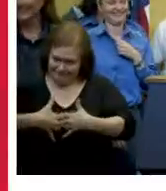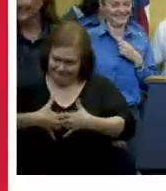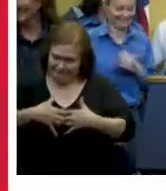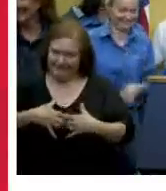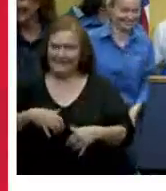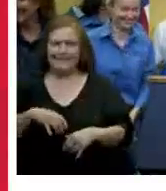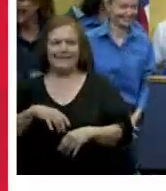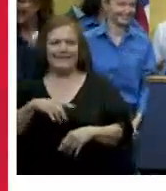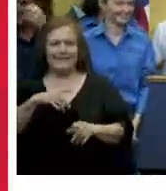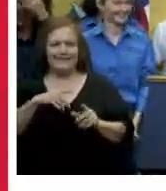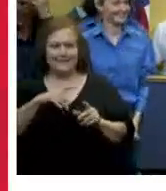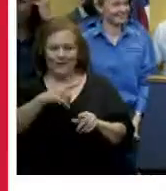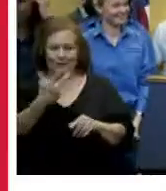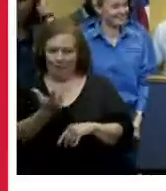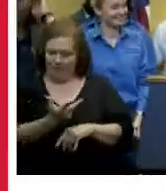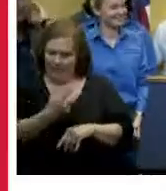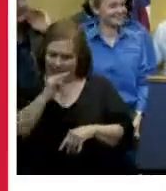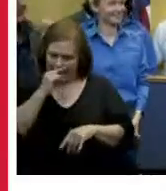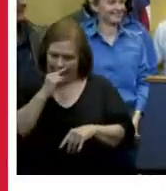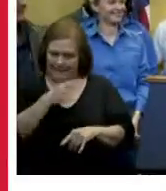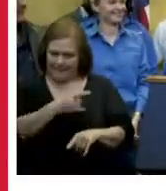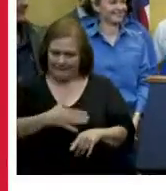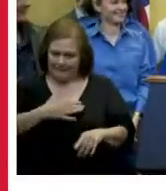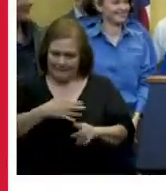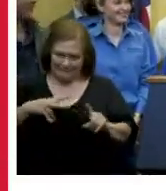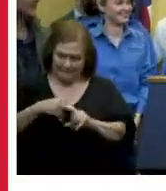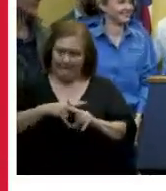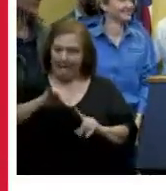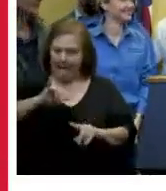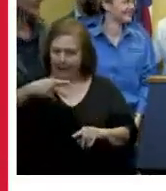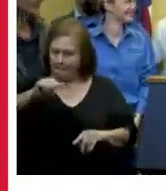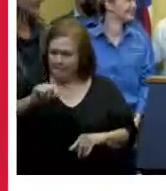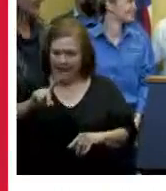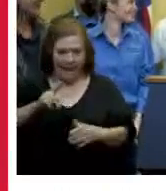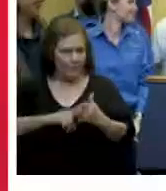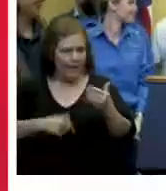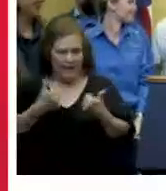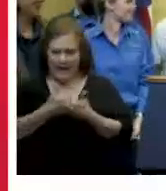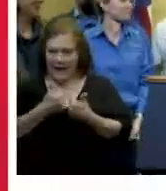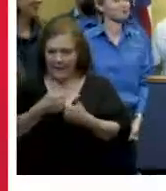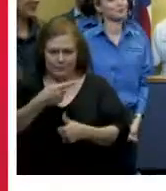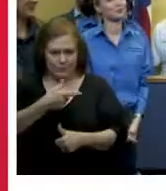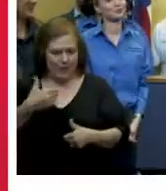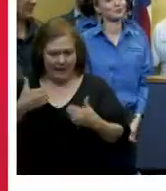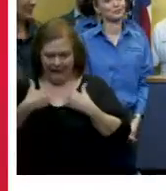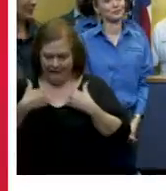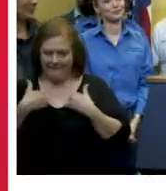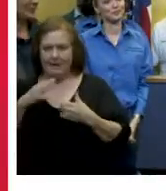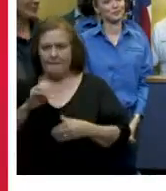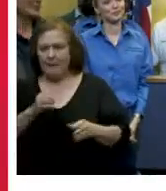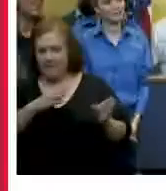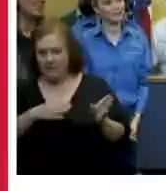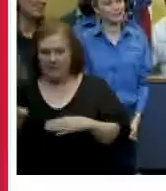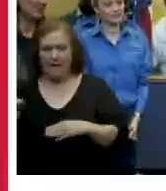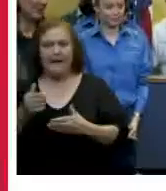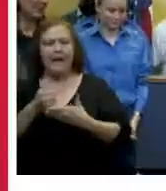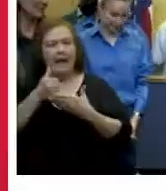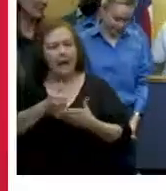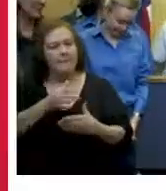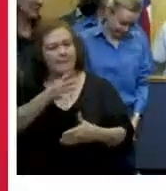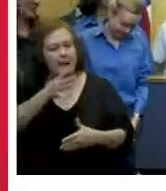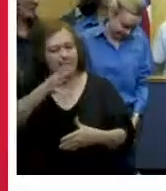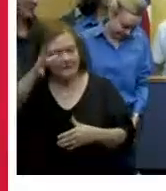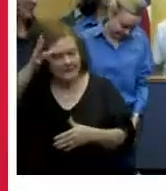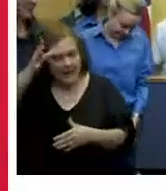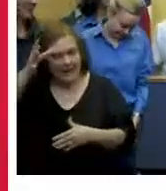so triplets please make sure you charge up your your ipads your whatever games that you guys have be prepared help out your mom